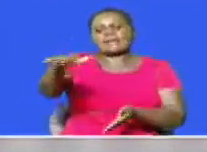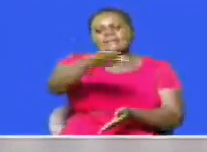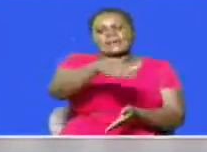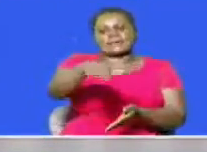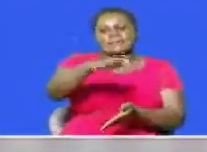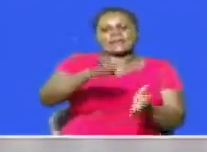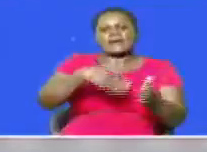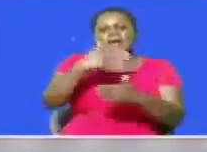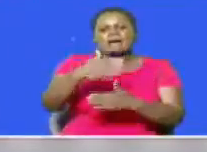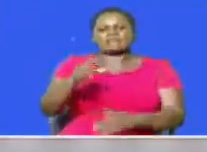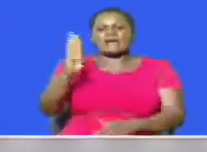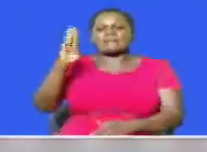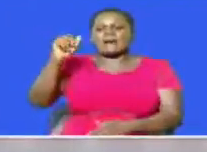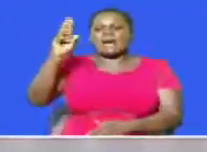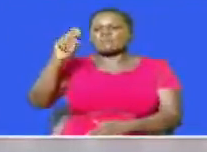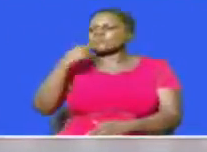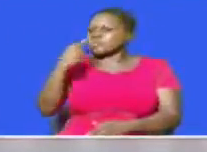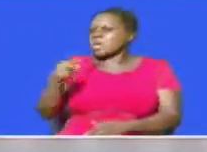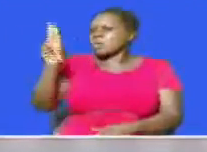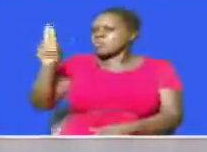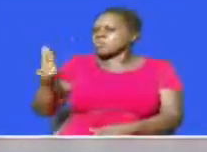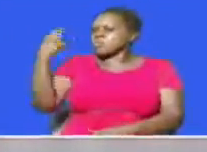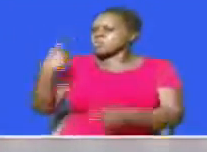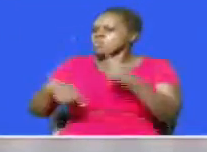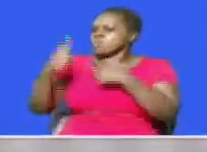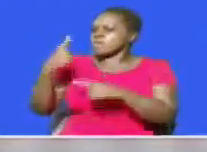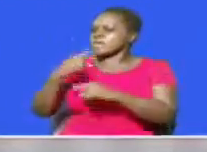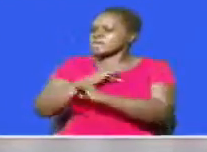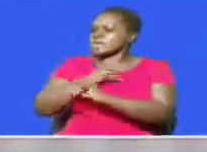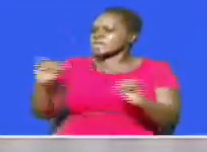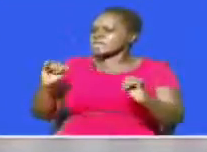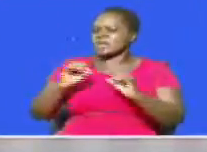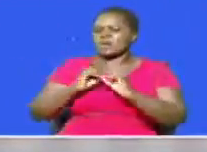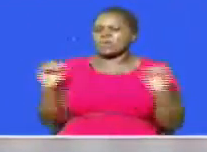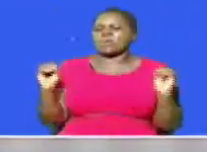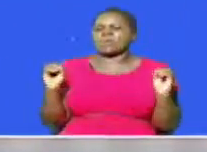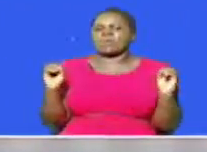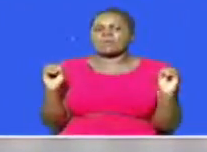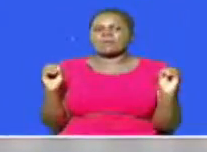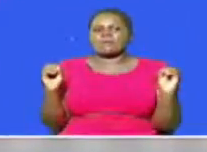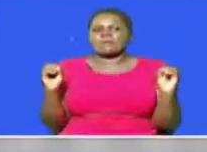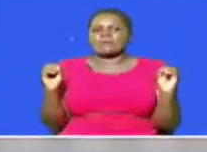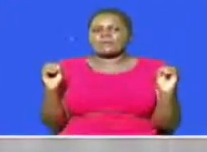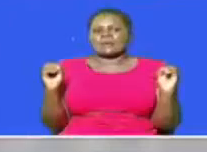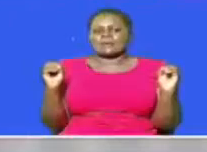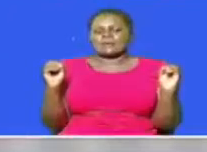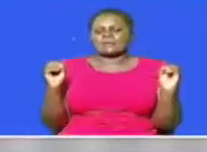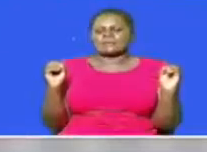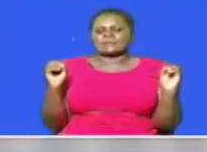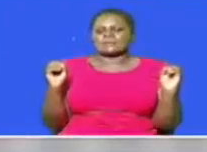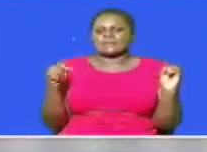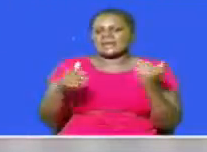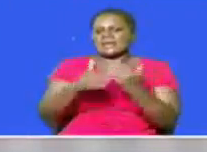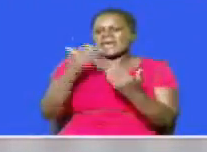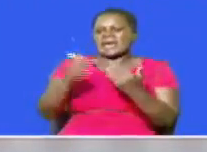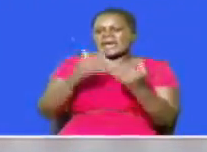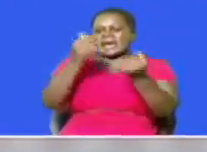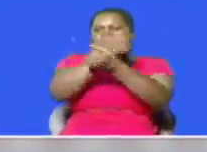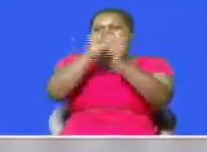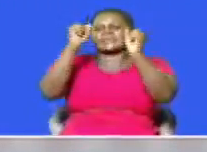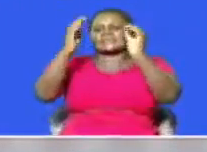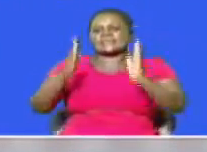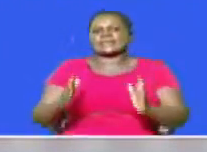after babu claimed that president uru kenyatta was not fairly elected and that he was just a caretaker president